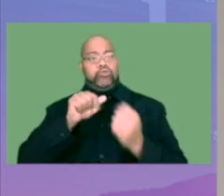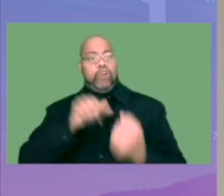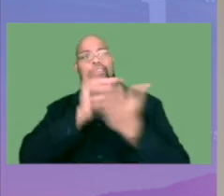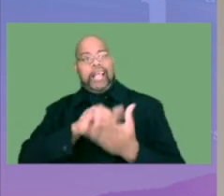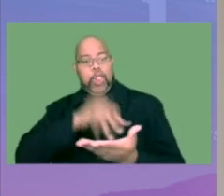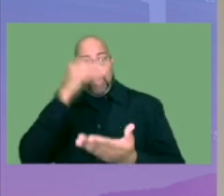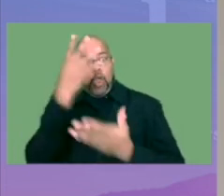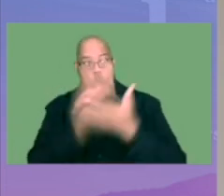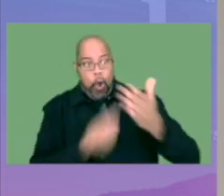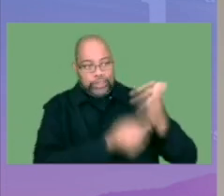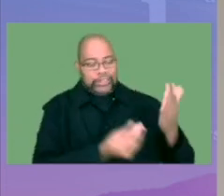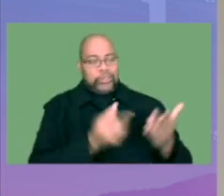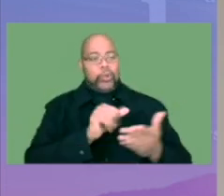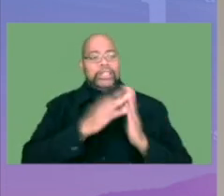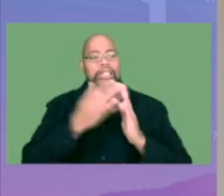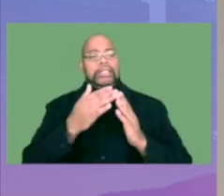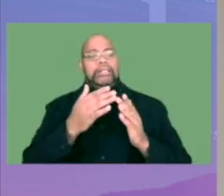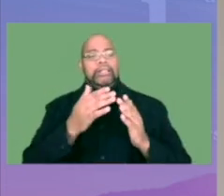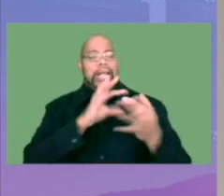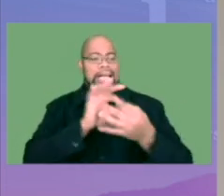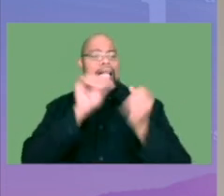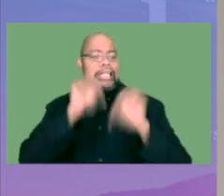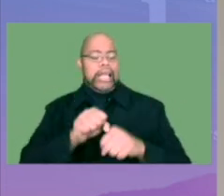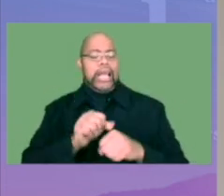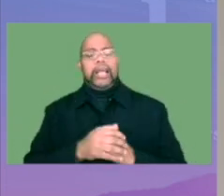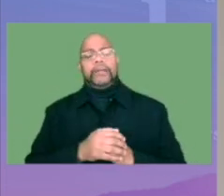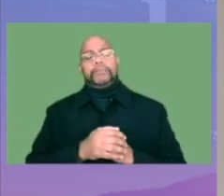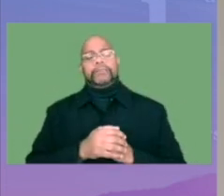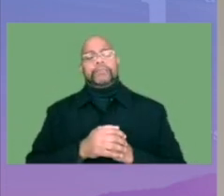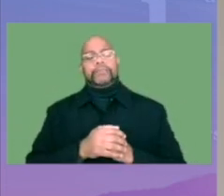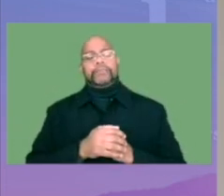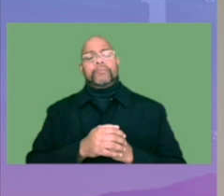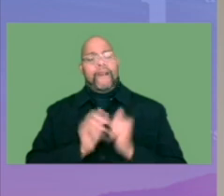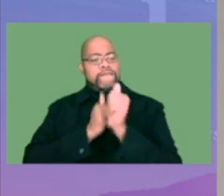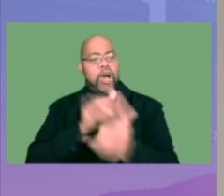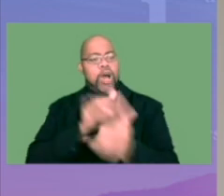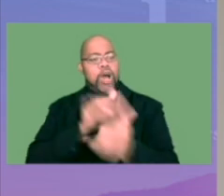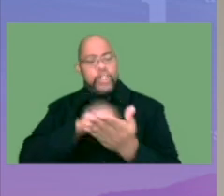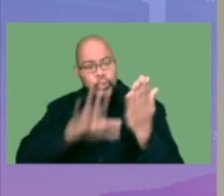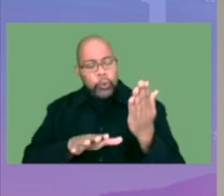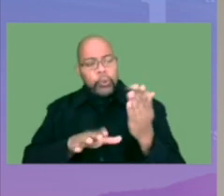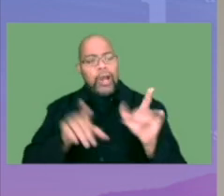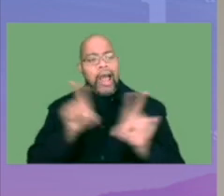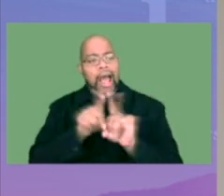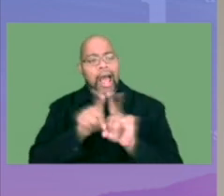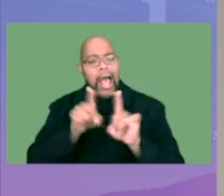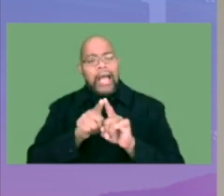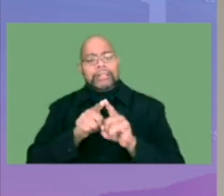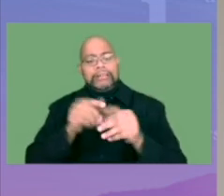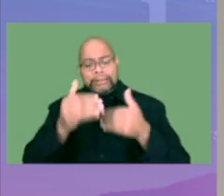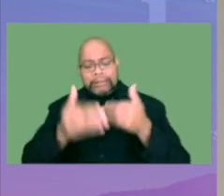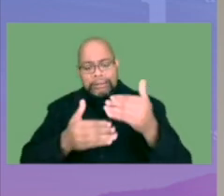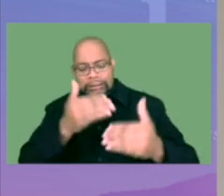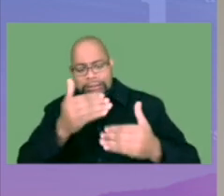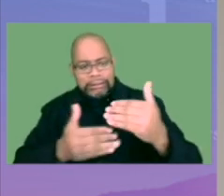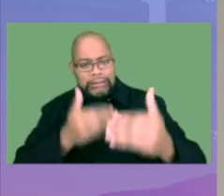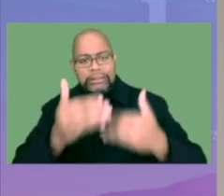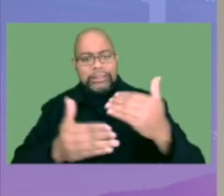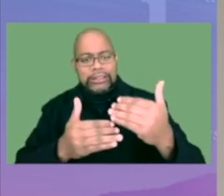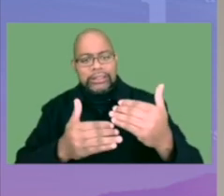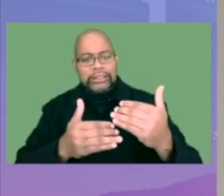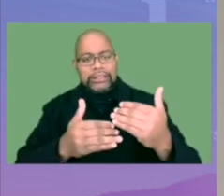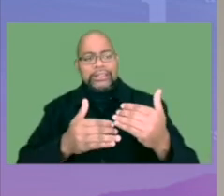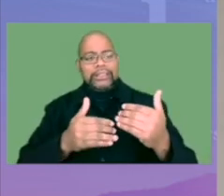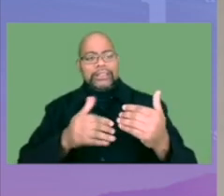address that learning loss. And so CityConnects is something that can kind of follow that student as they kind of re